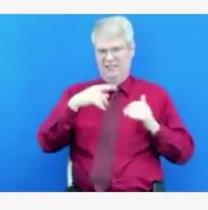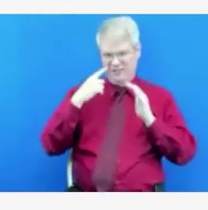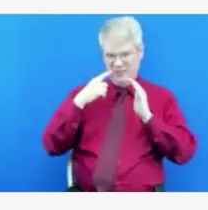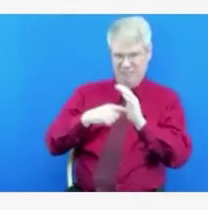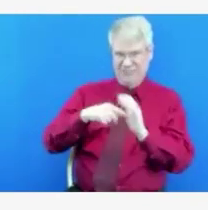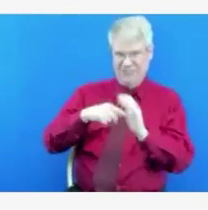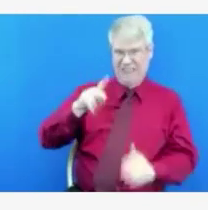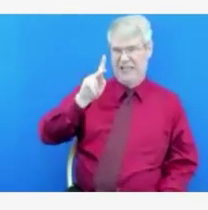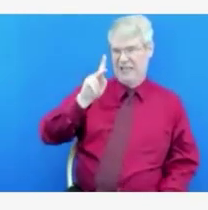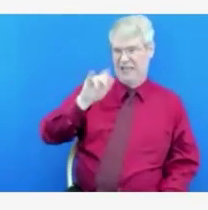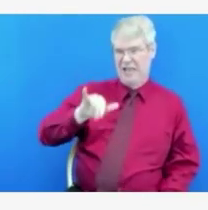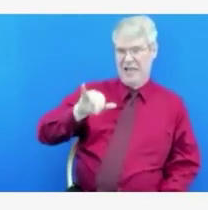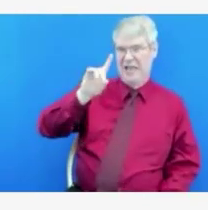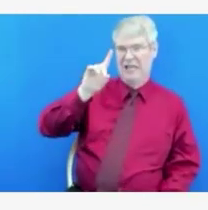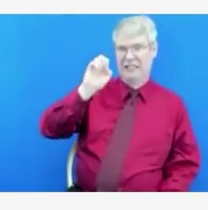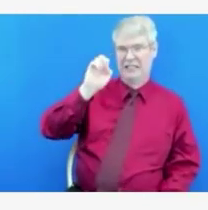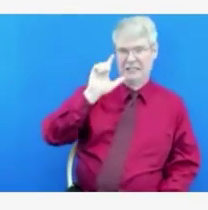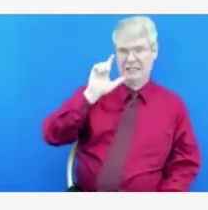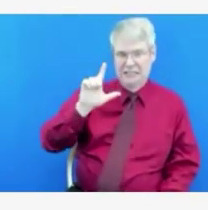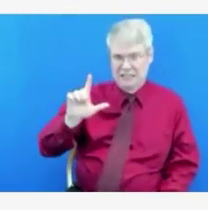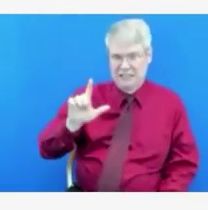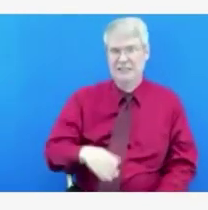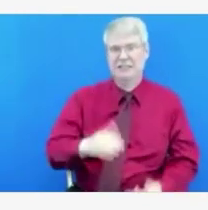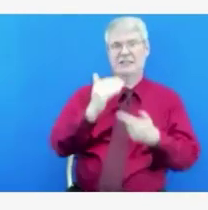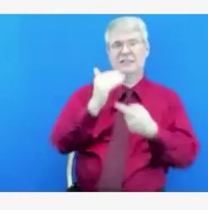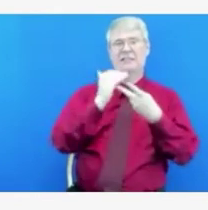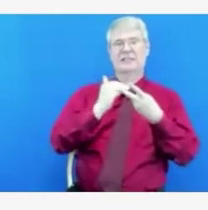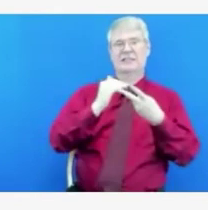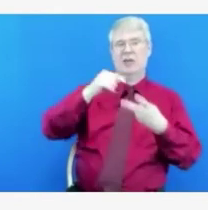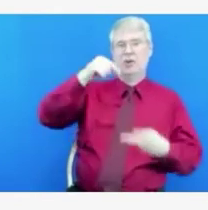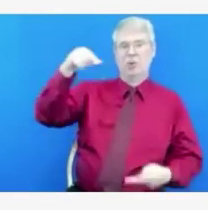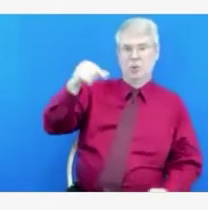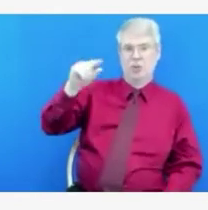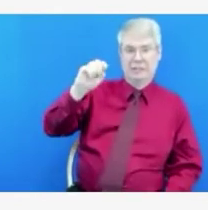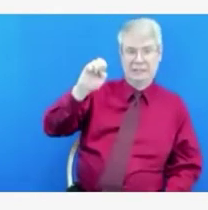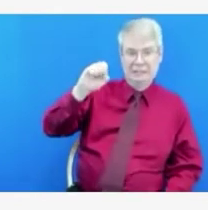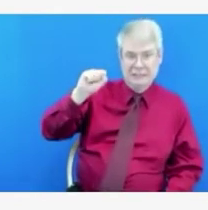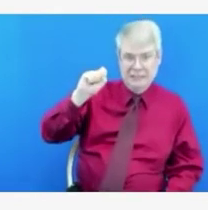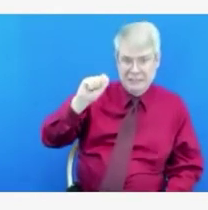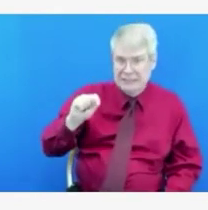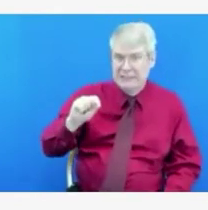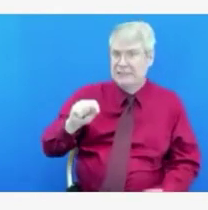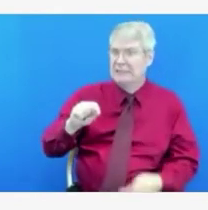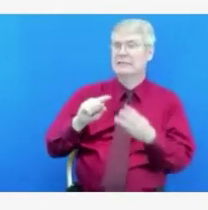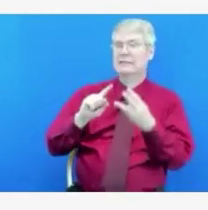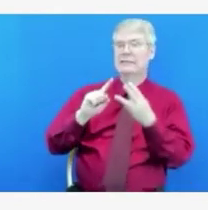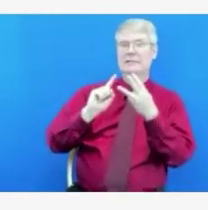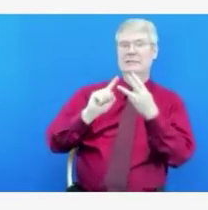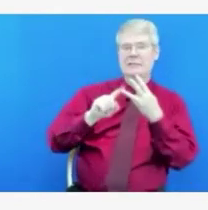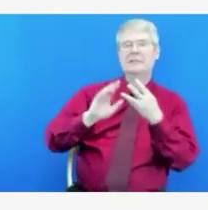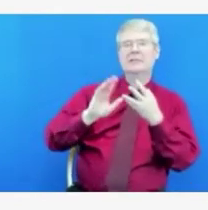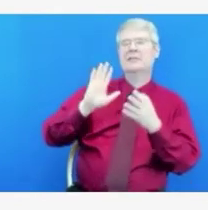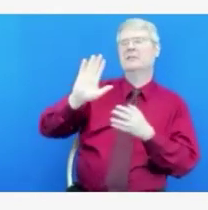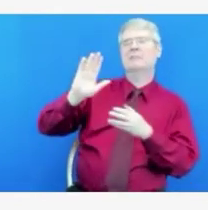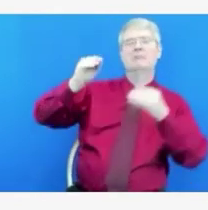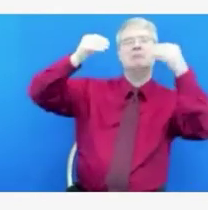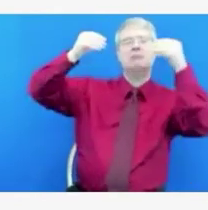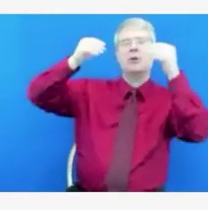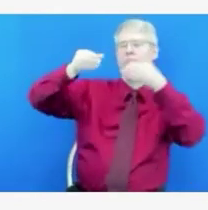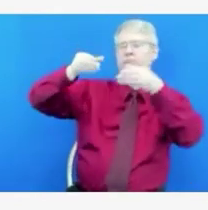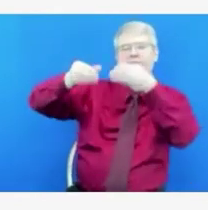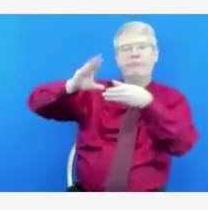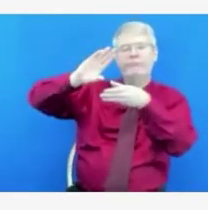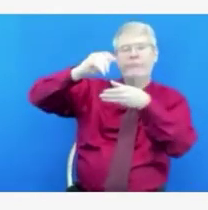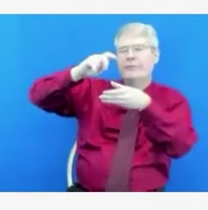Q, which is a PCR-based shorter-term test, and some other options. So that's the update